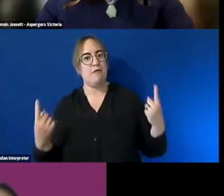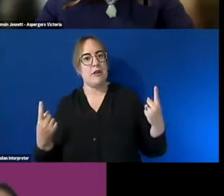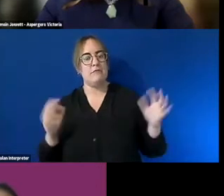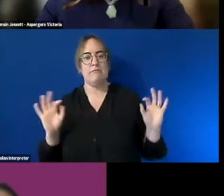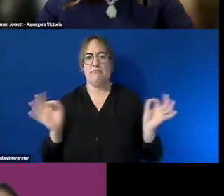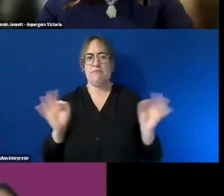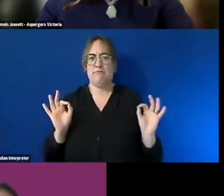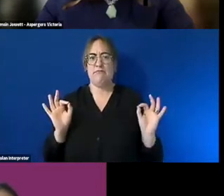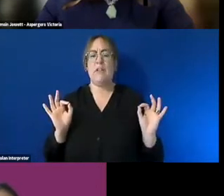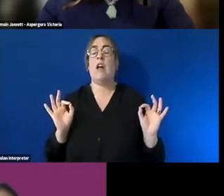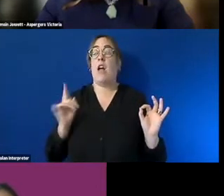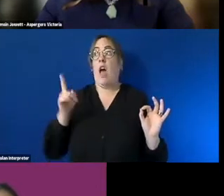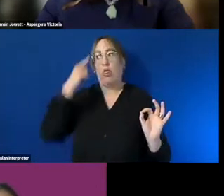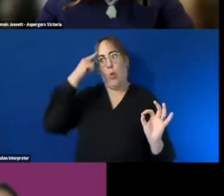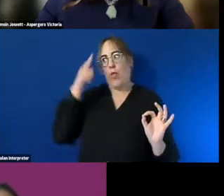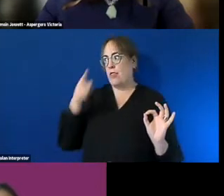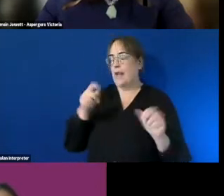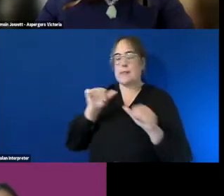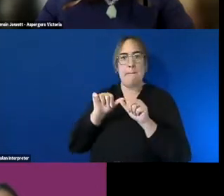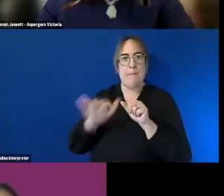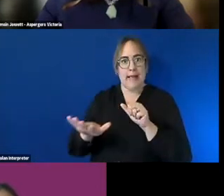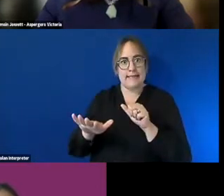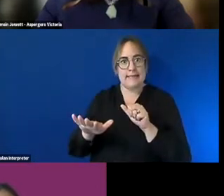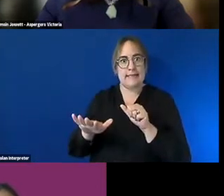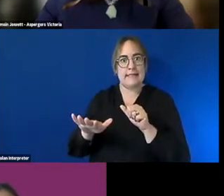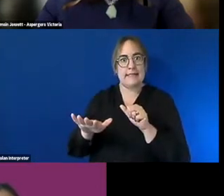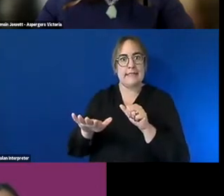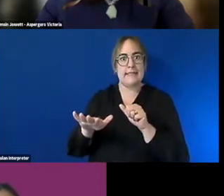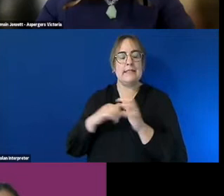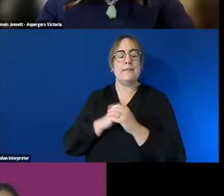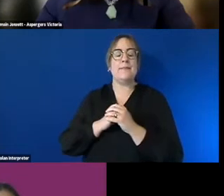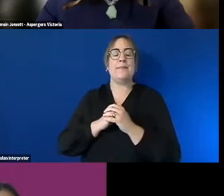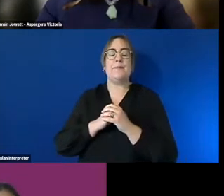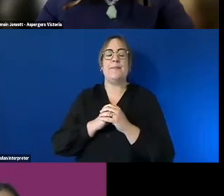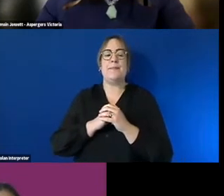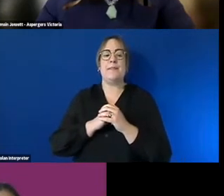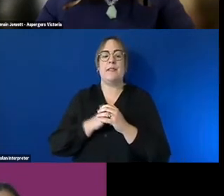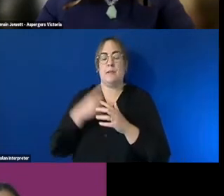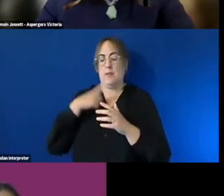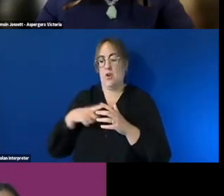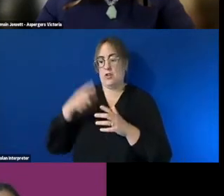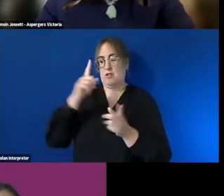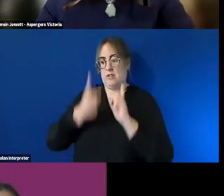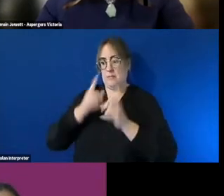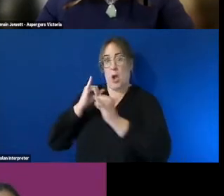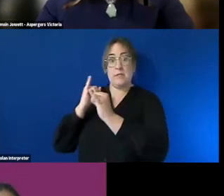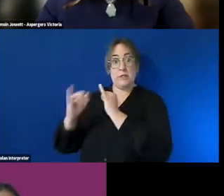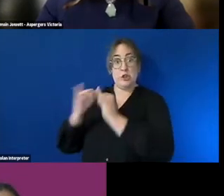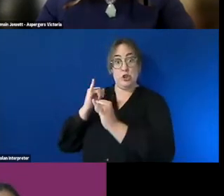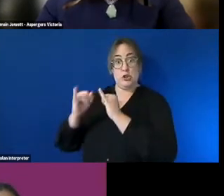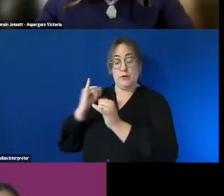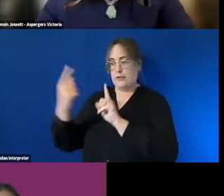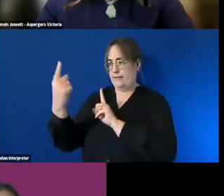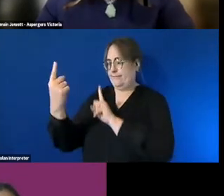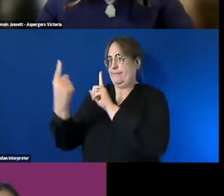um uh critical uh particularly when um the interview process is a real one